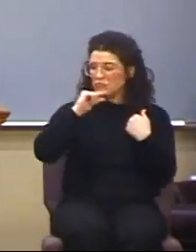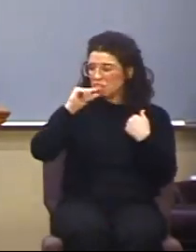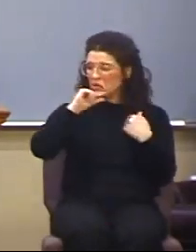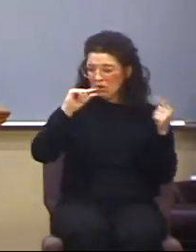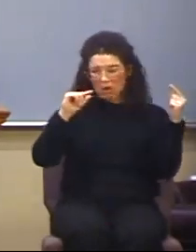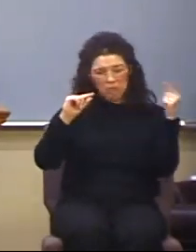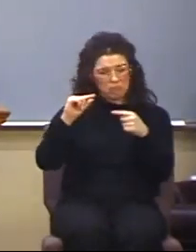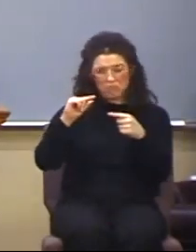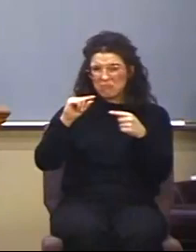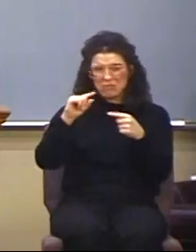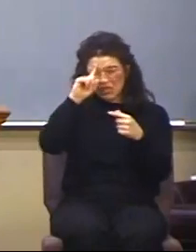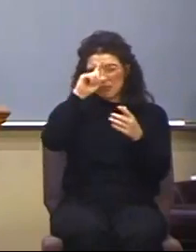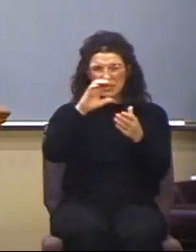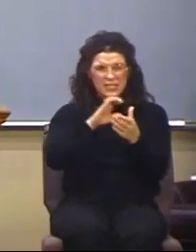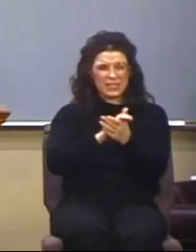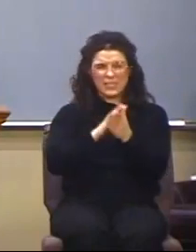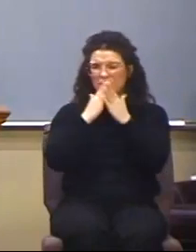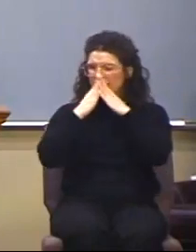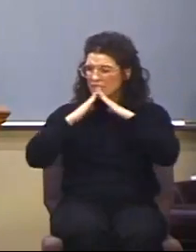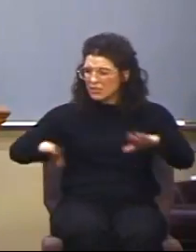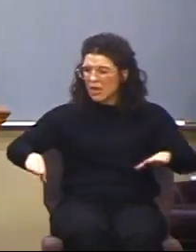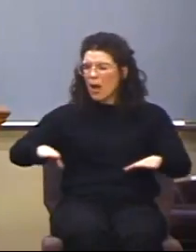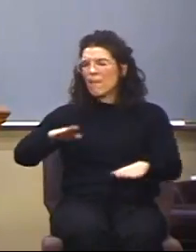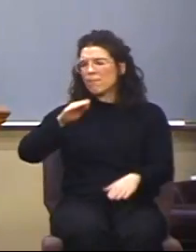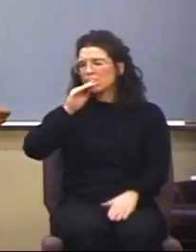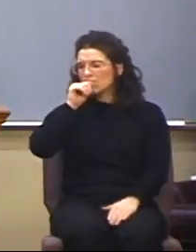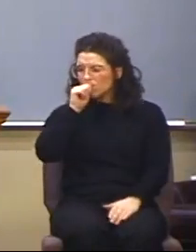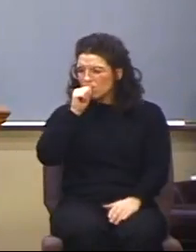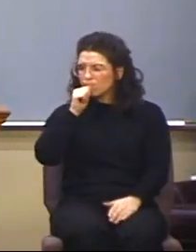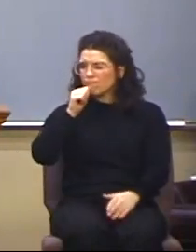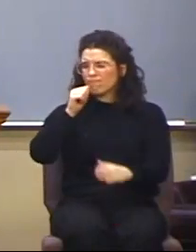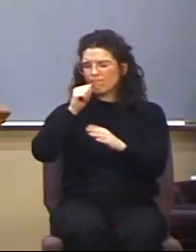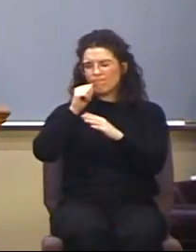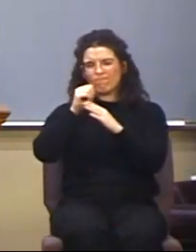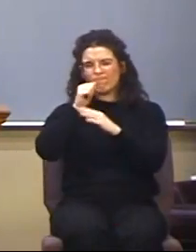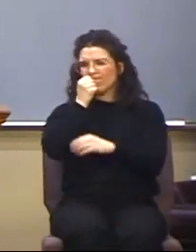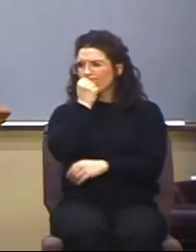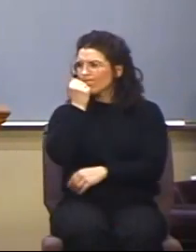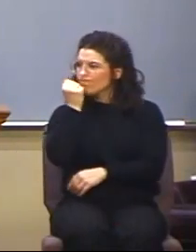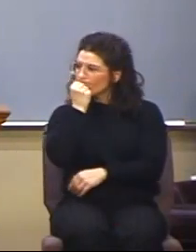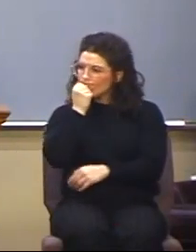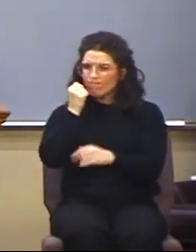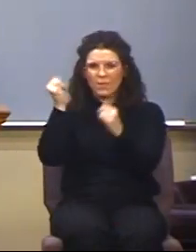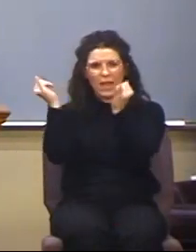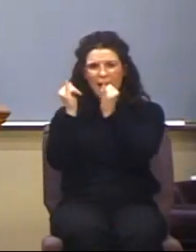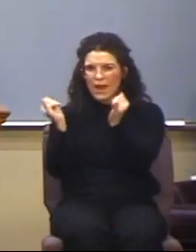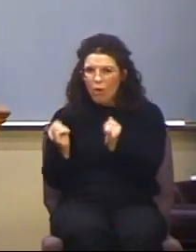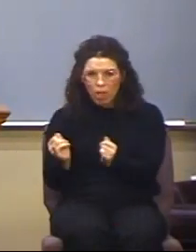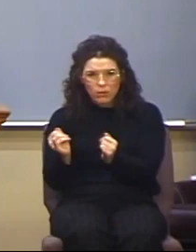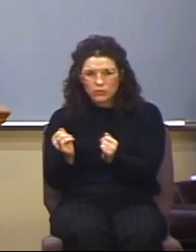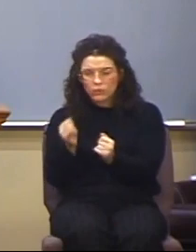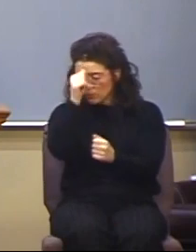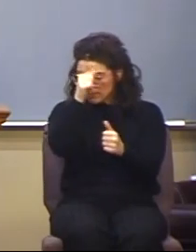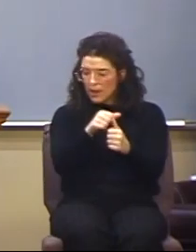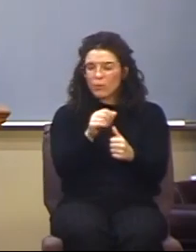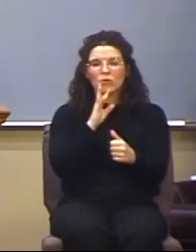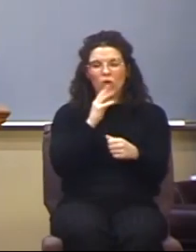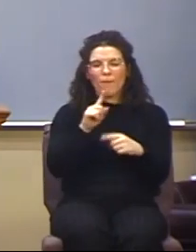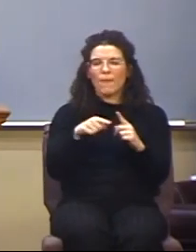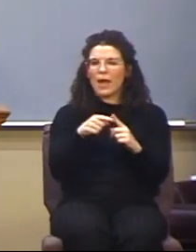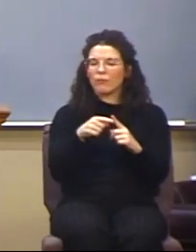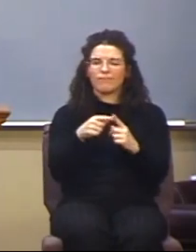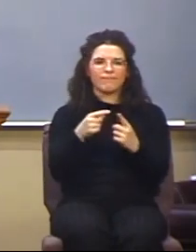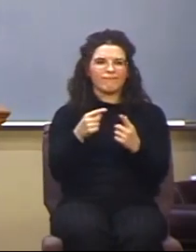dumb idols. And we looked at those verses last lesson. When the Bible talks about dumb idols,